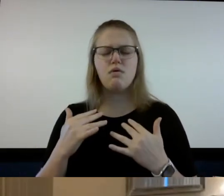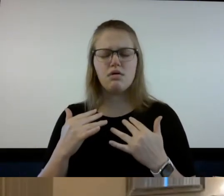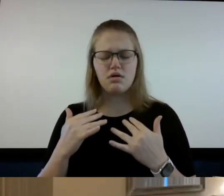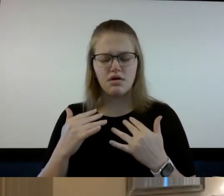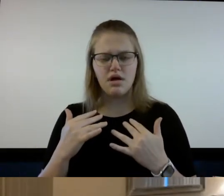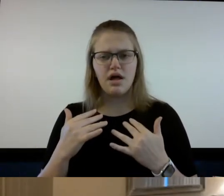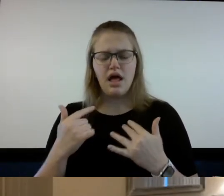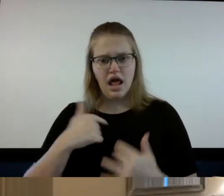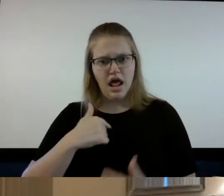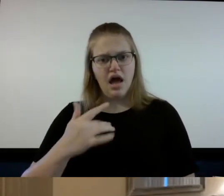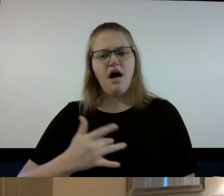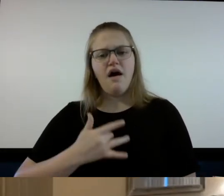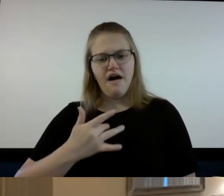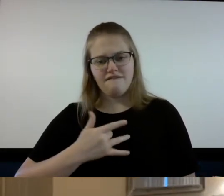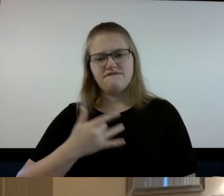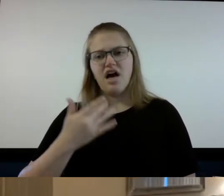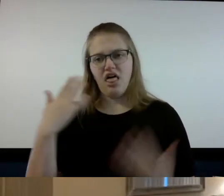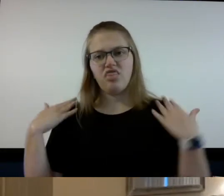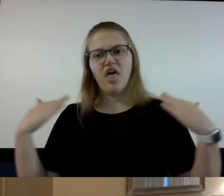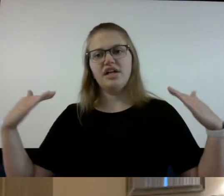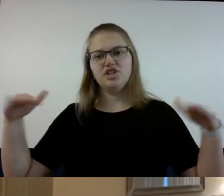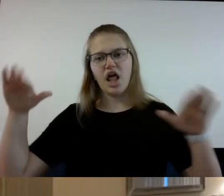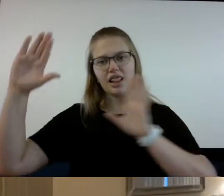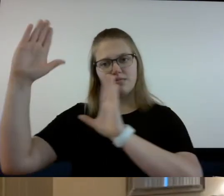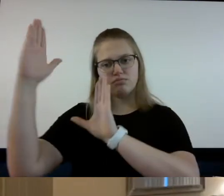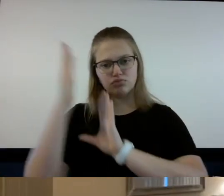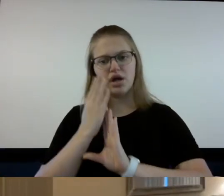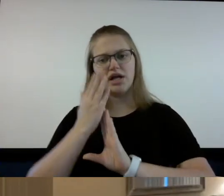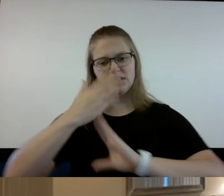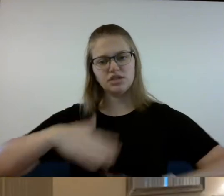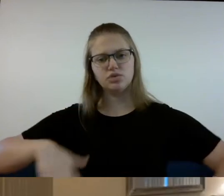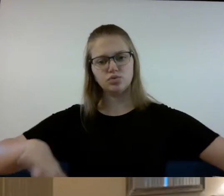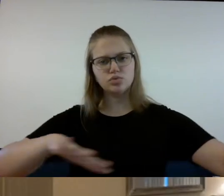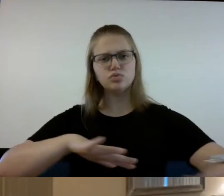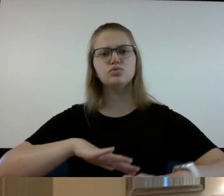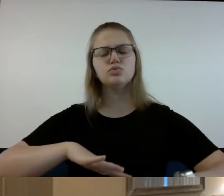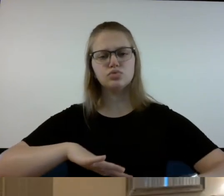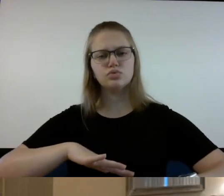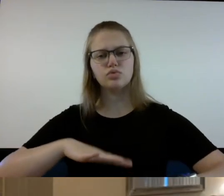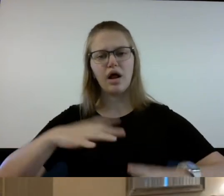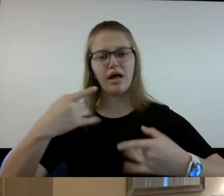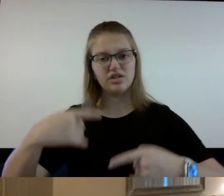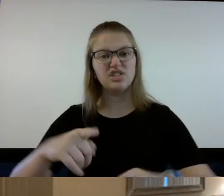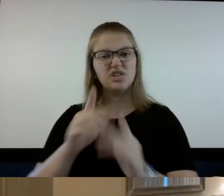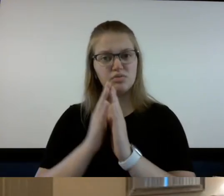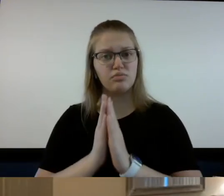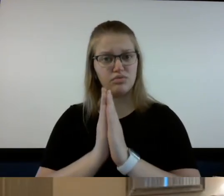and I felt angelic presence come in there when we were praying